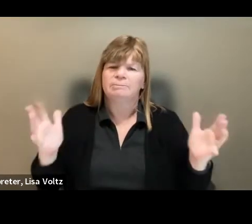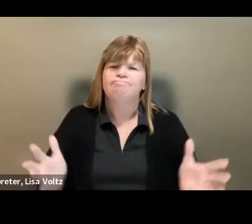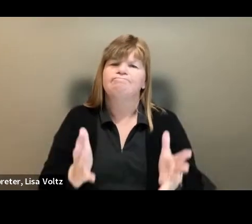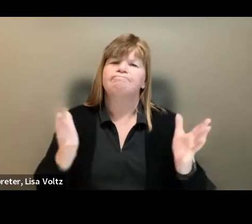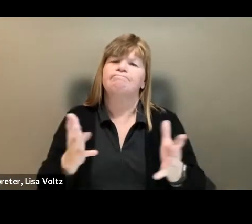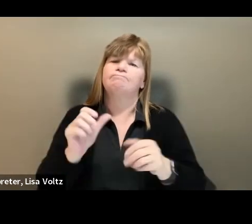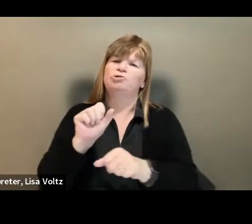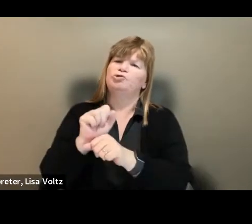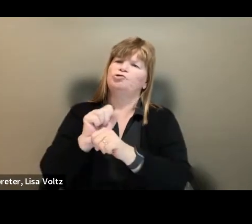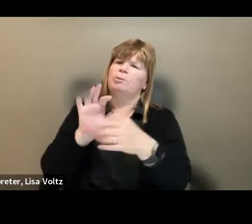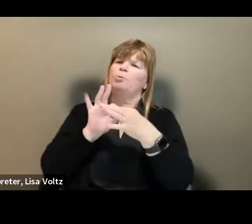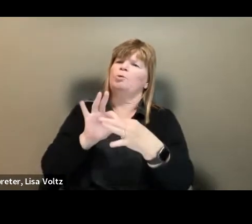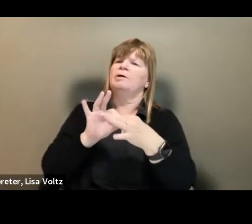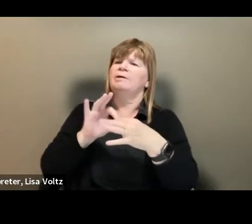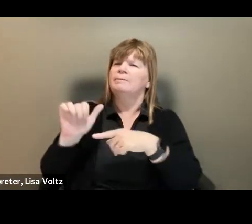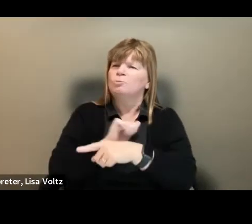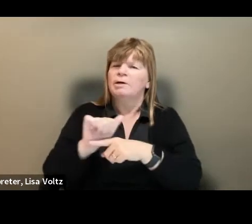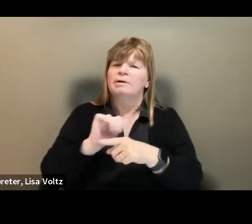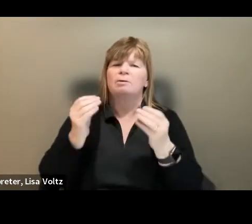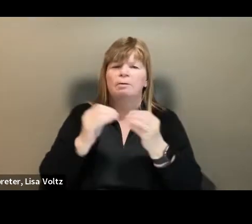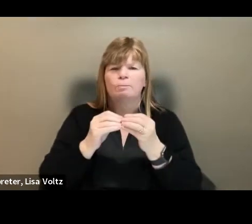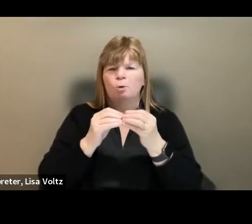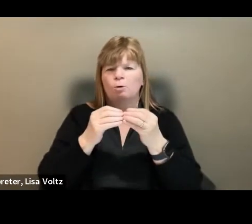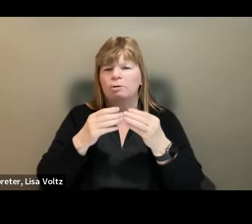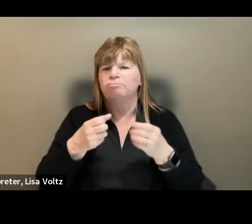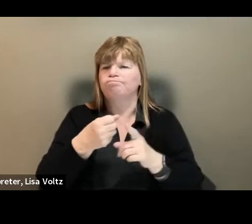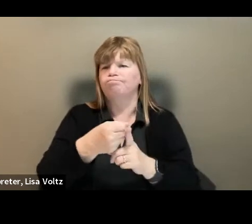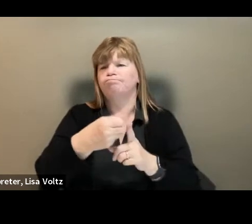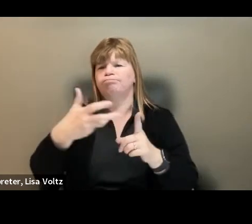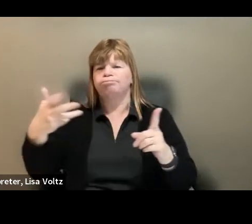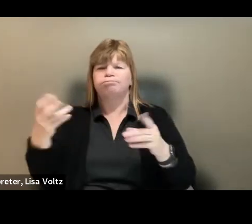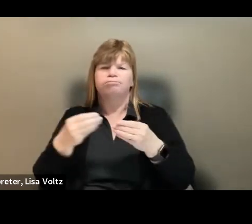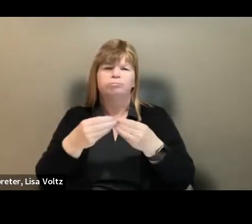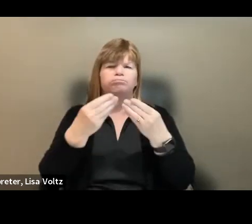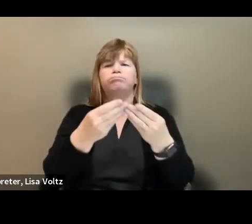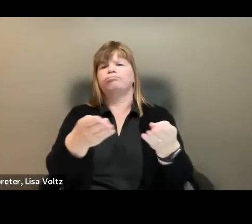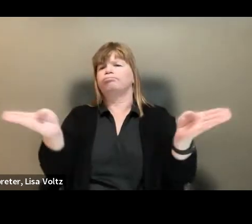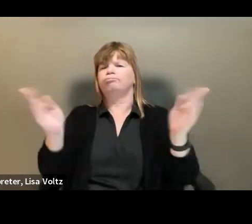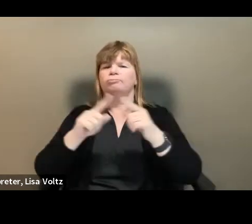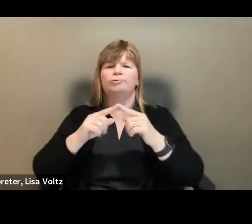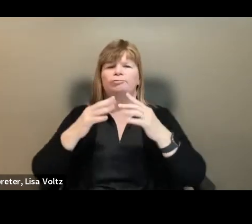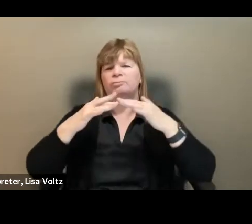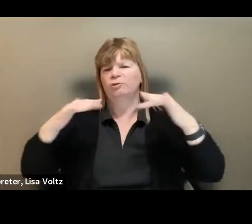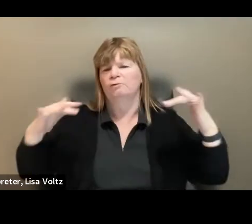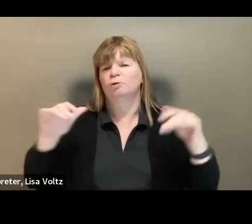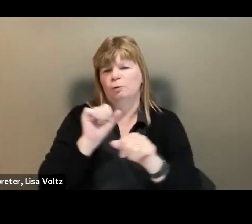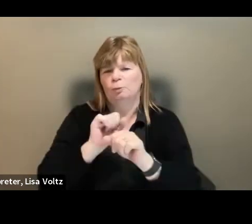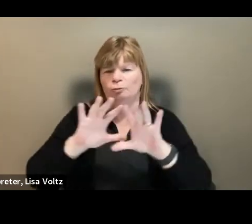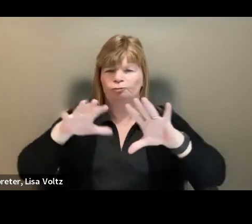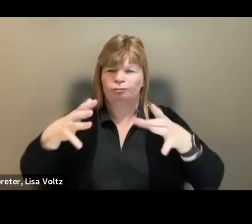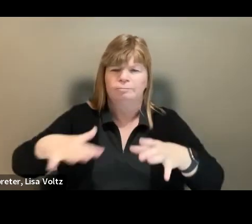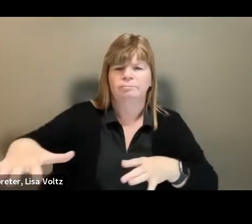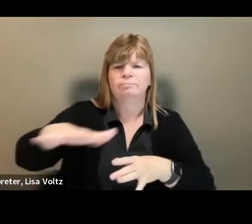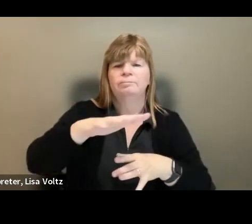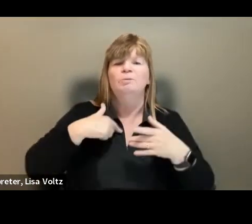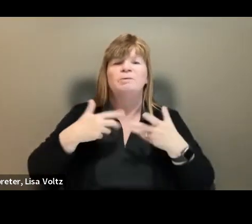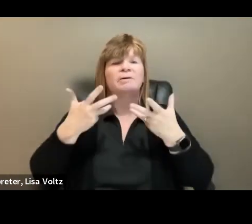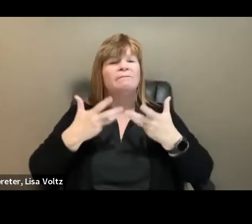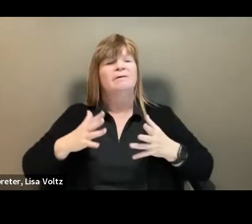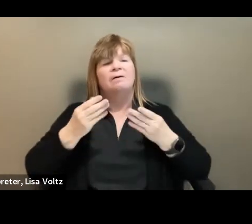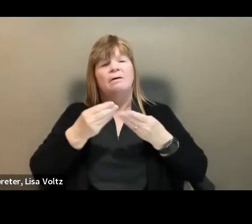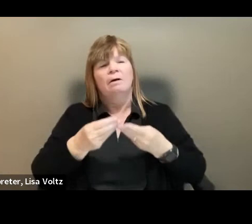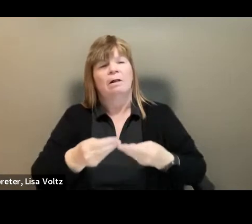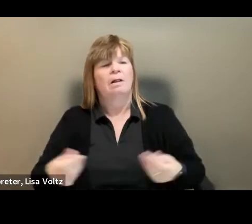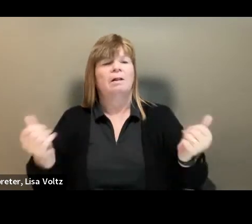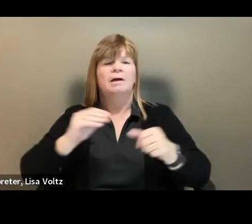-related practices to expand opportunities to a diverse workforce. As our country emerges from the pandemic, employers